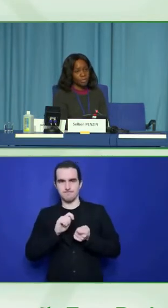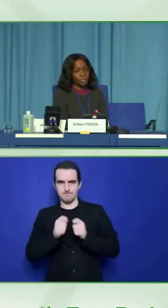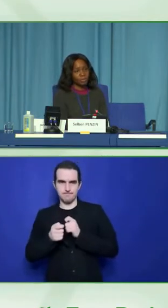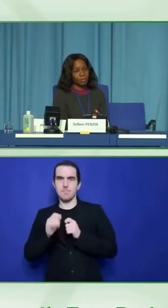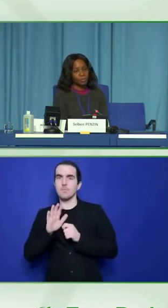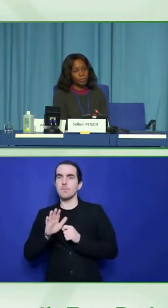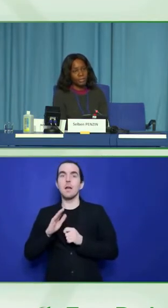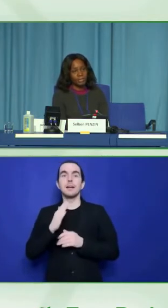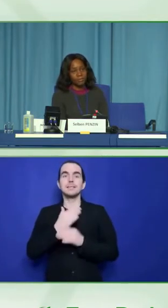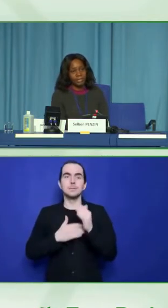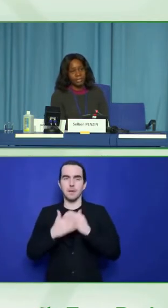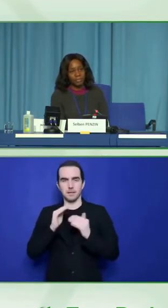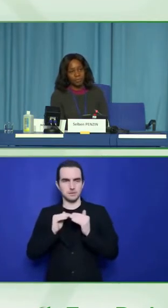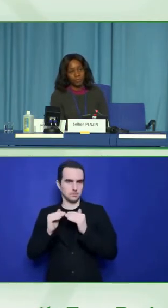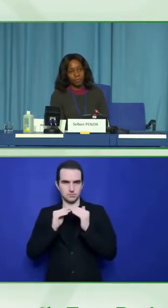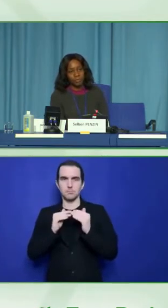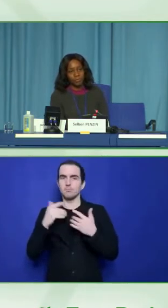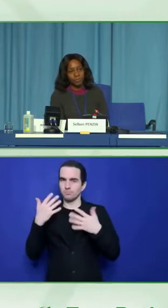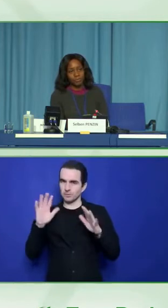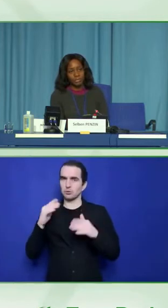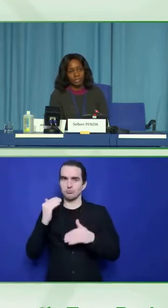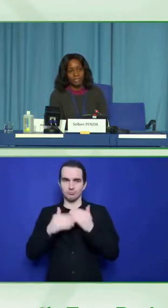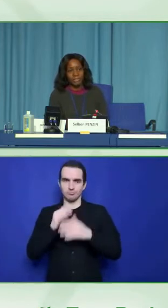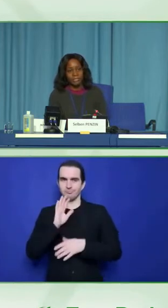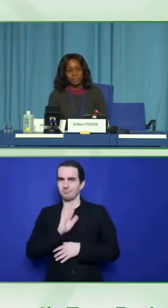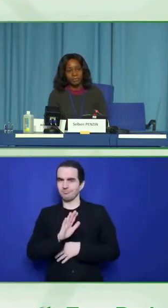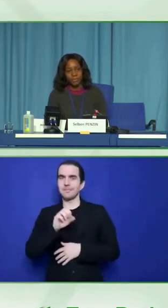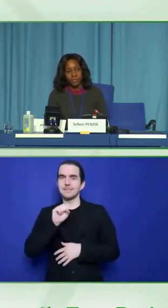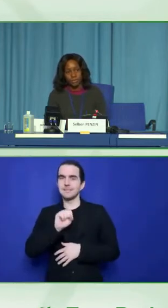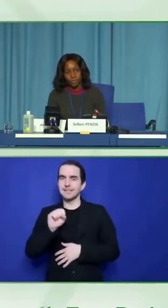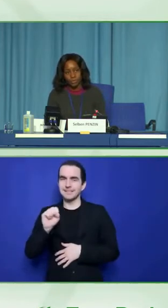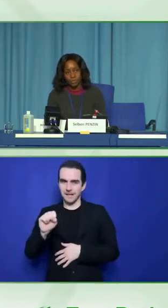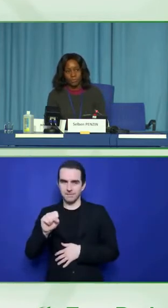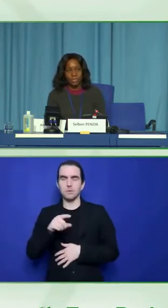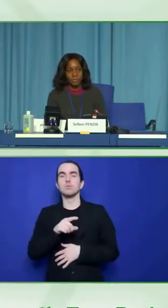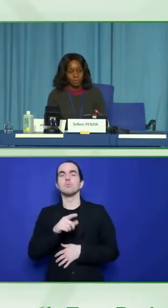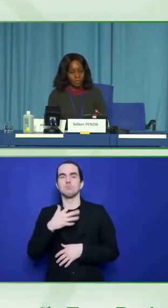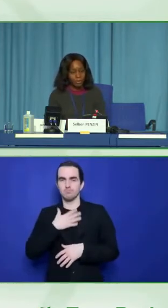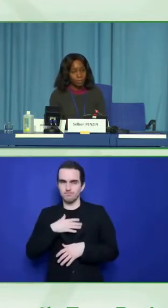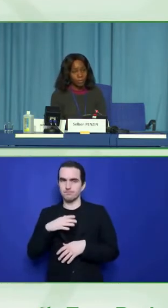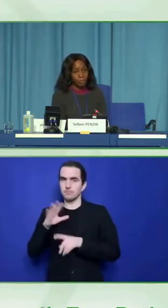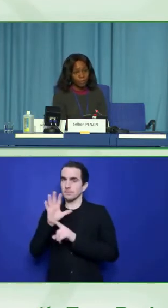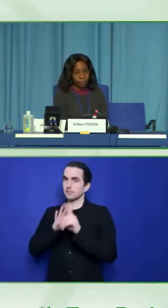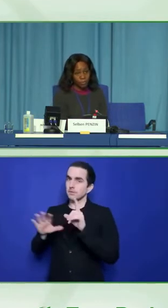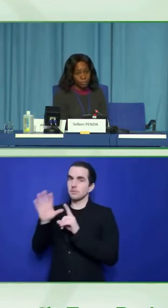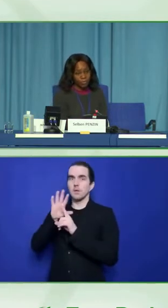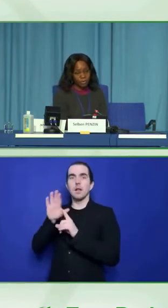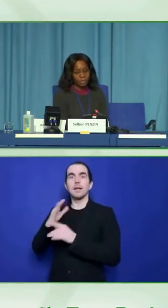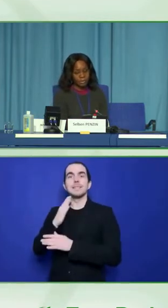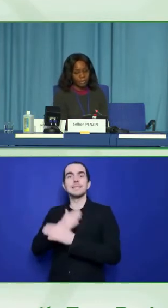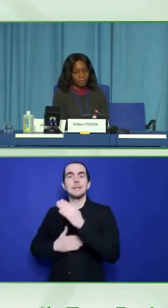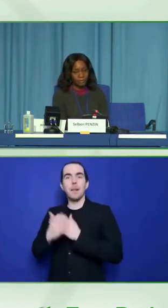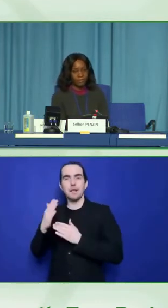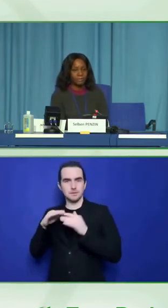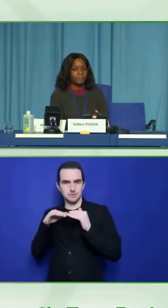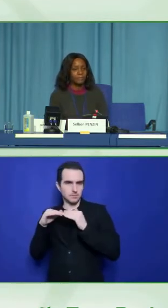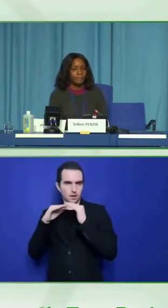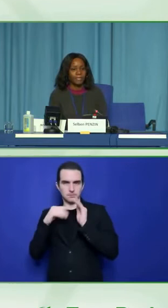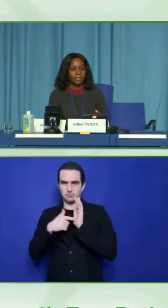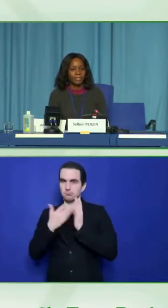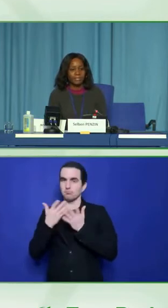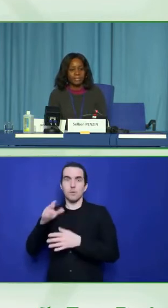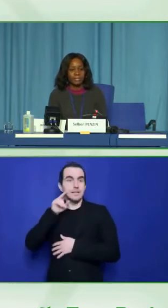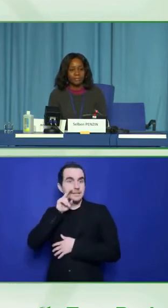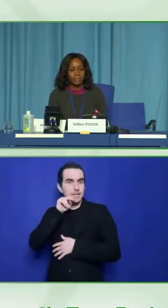completion and we are hoping that by next month we will be able to validate that and put it to use. That's something that we are looking forward to at Sightsavers.